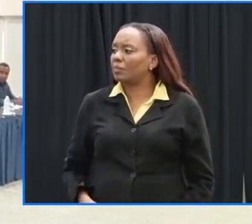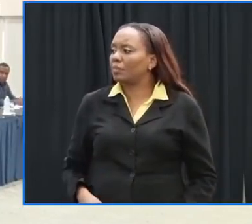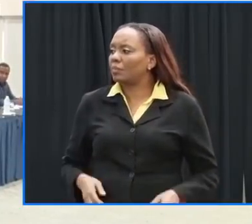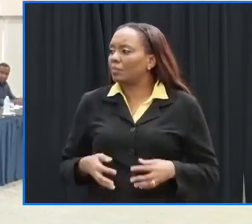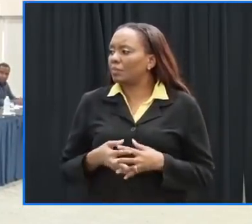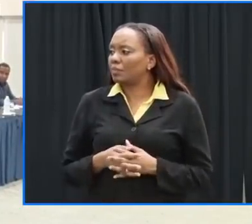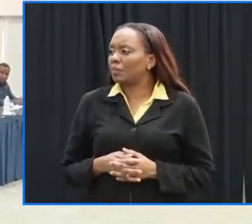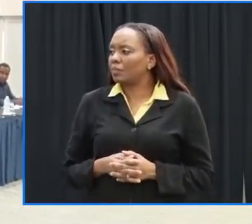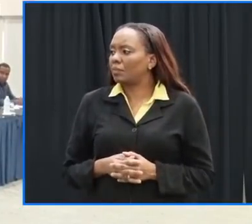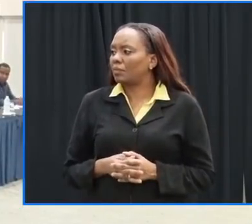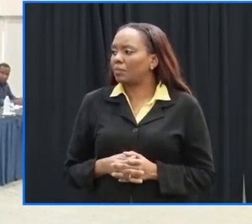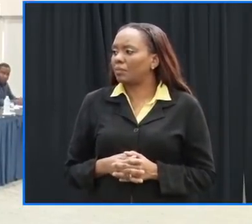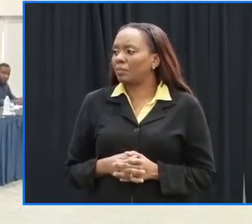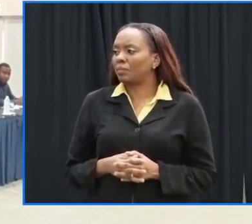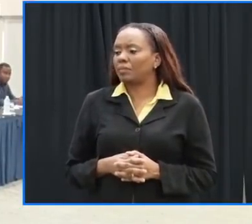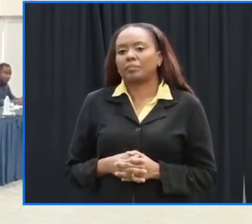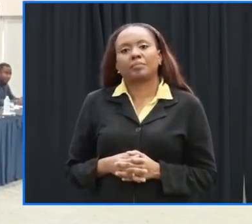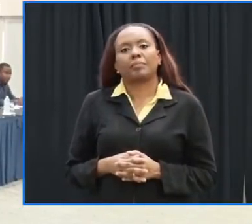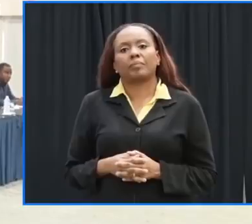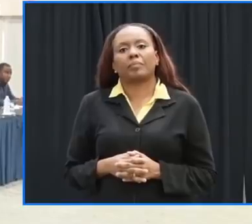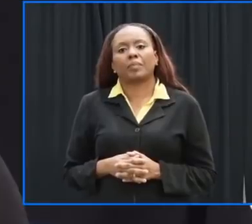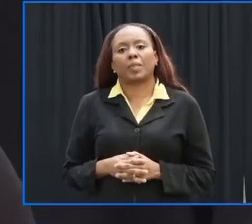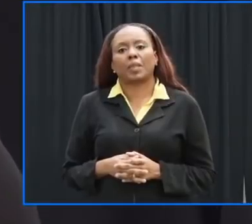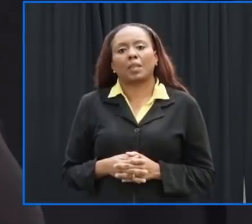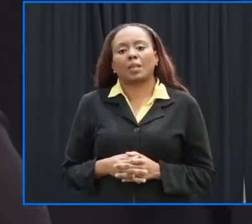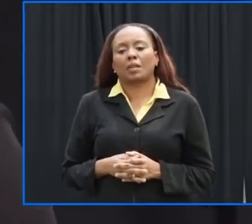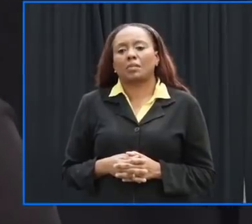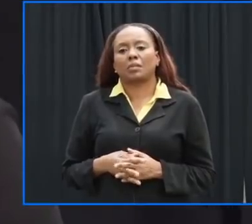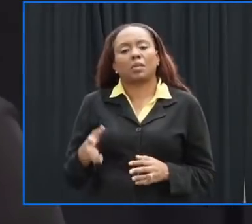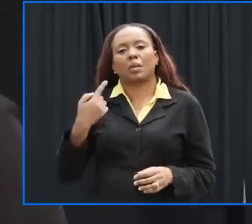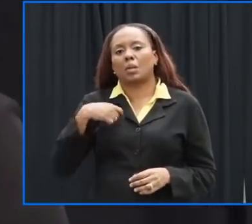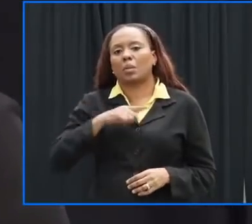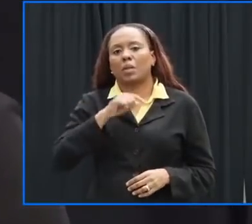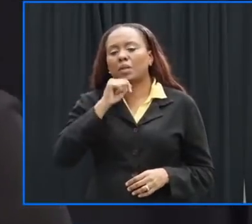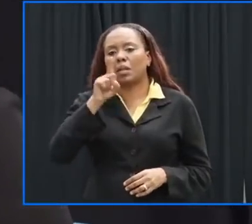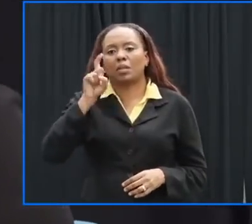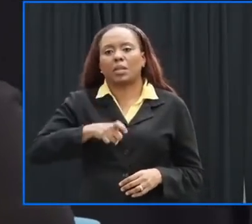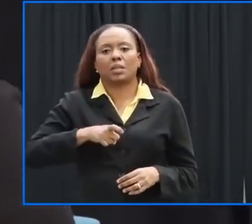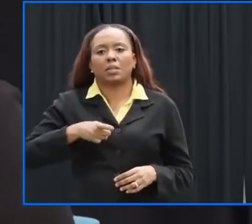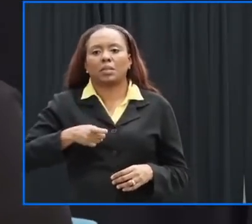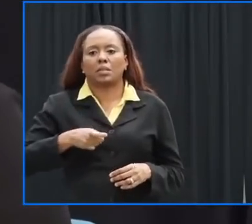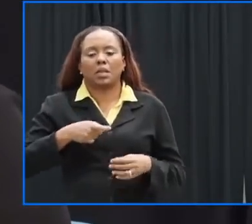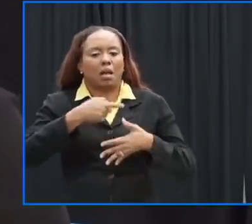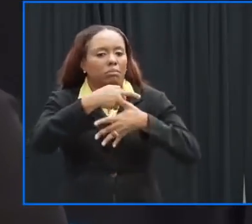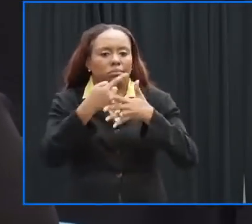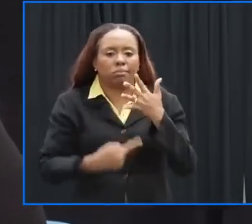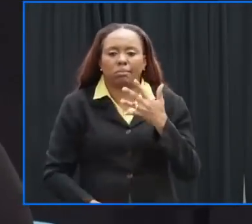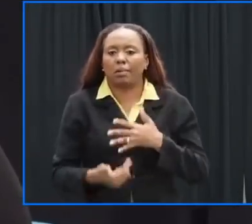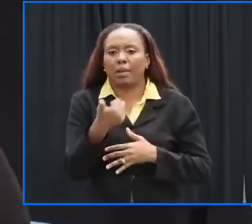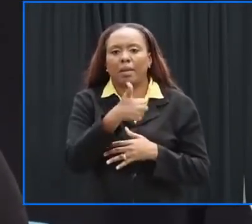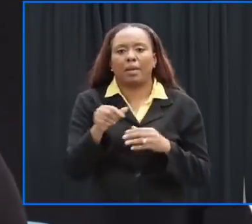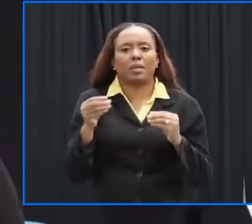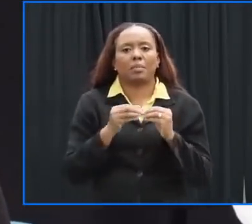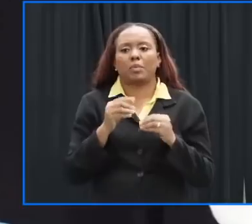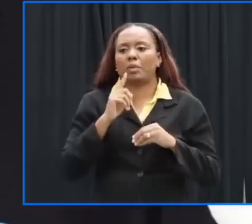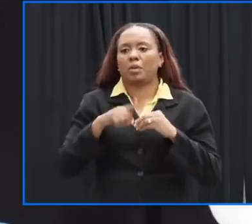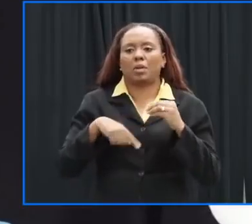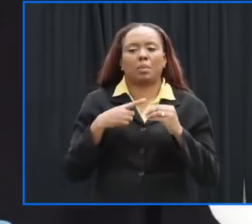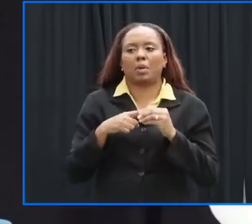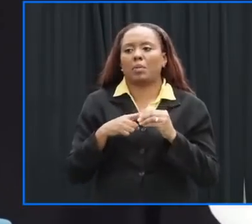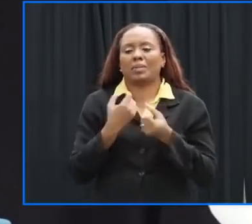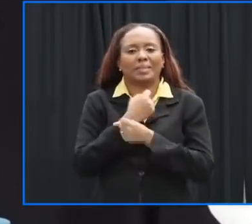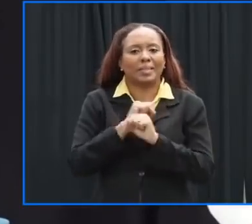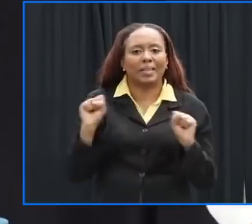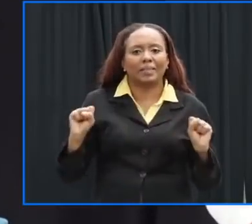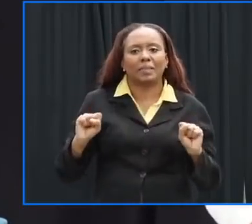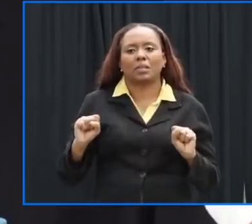are other briefings that the cabinet would have taken and there's no need for us to go through them comprehensively here um relating to security briefings